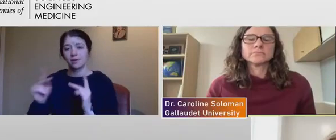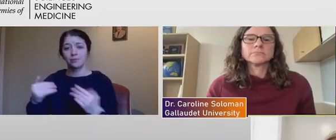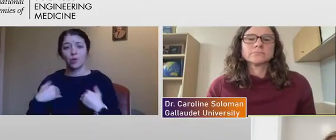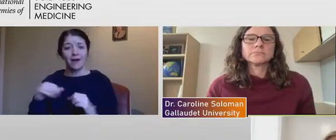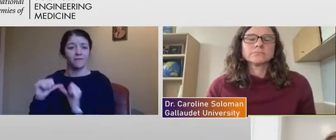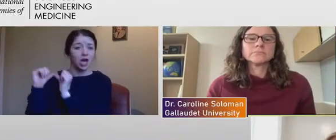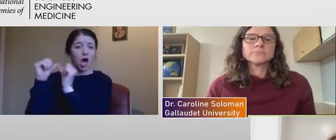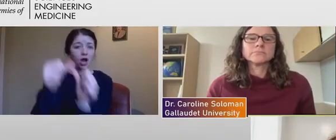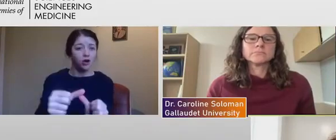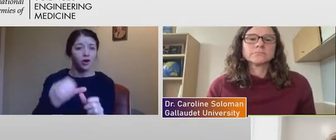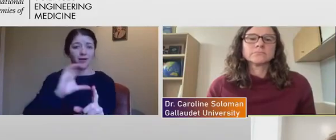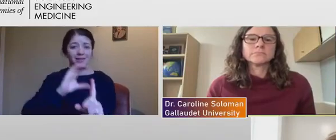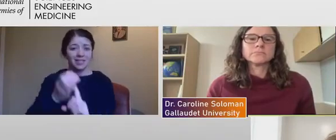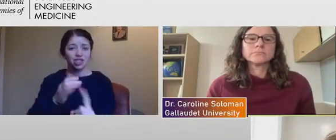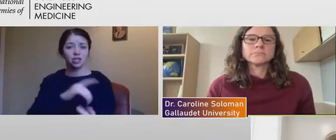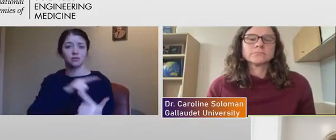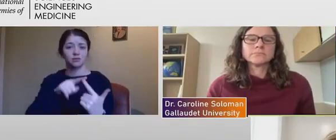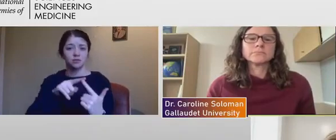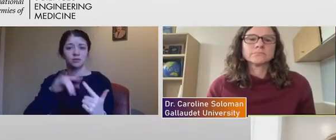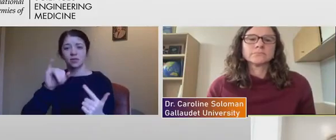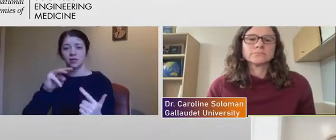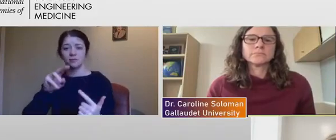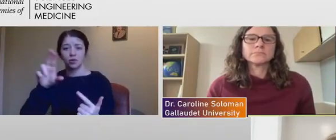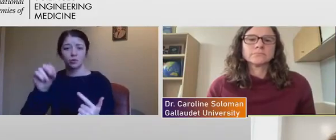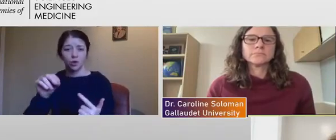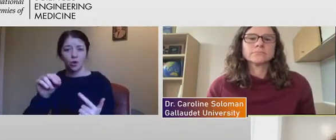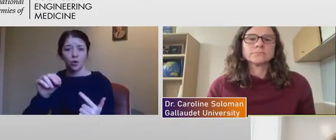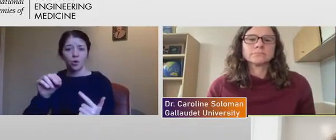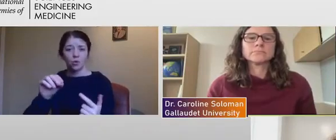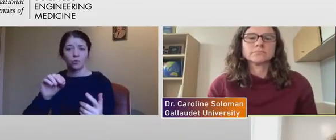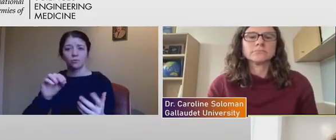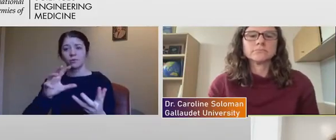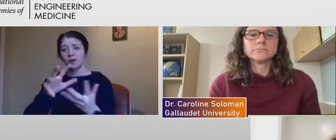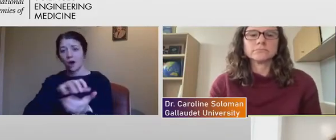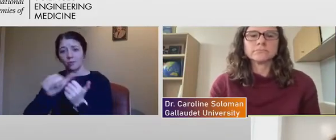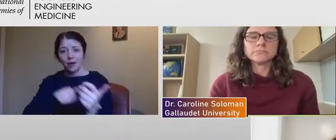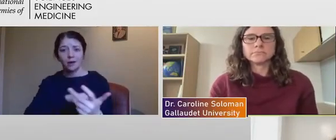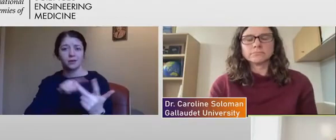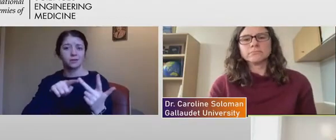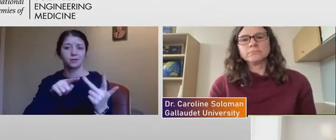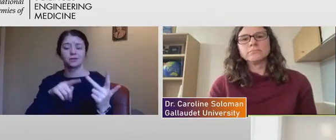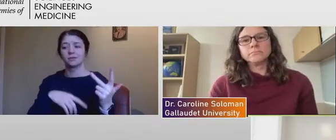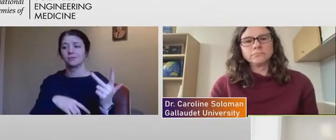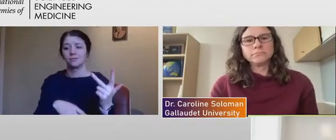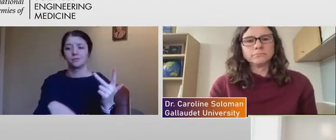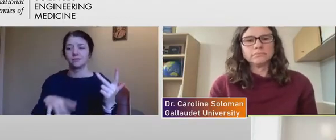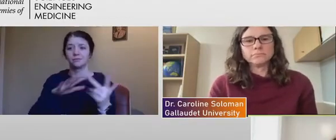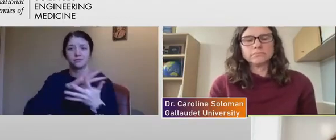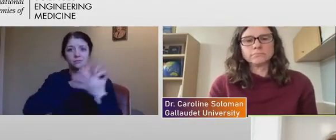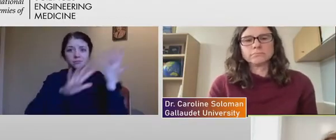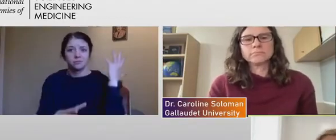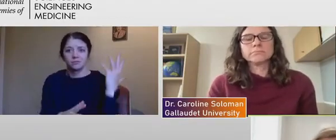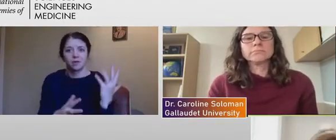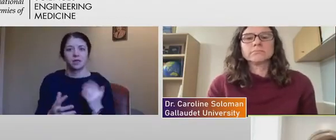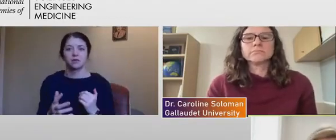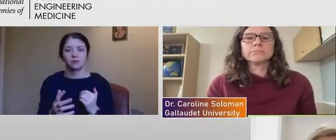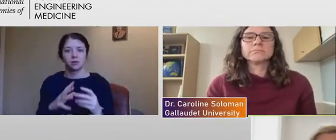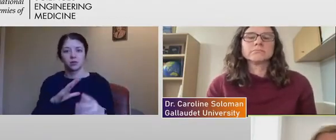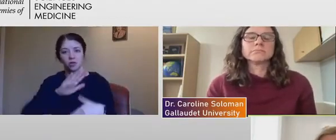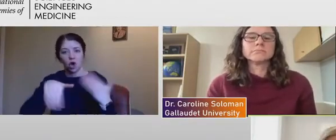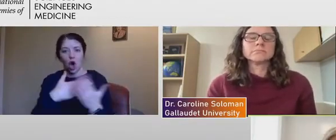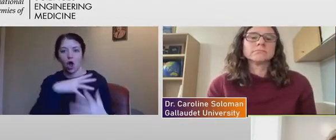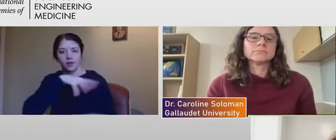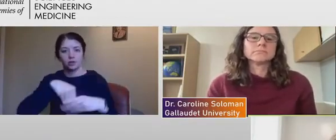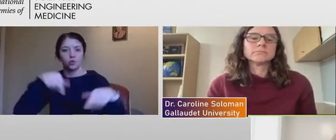immunocompromised, people with mental illness, all included in this space. And until we can get more